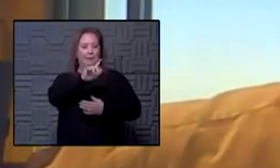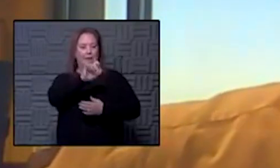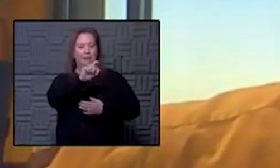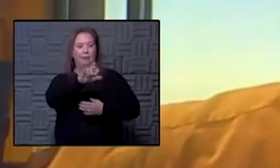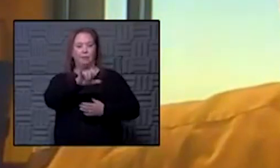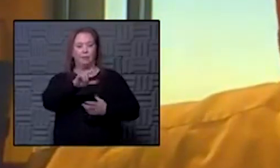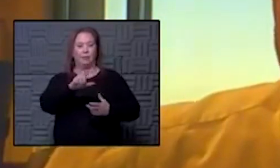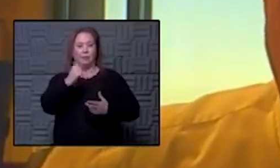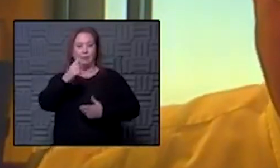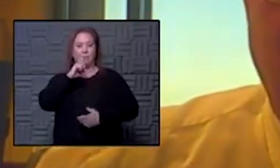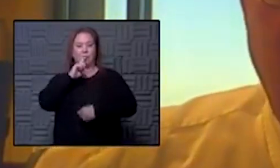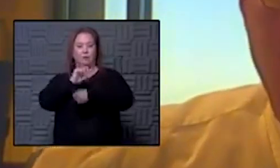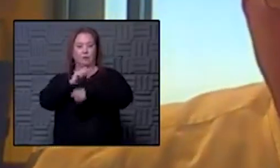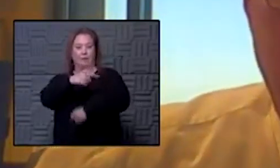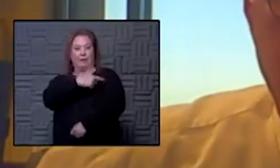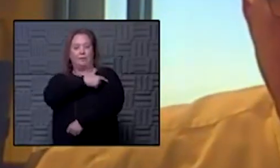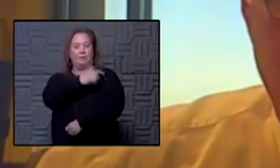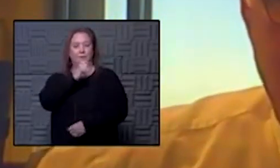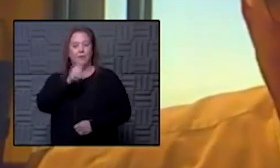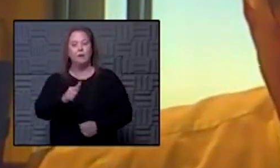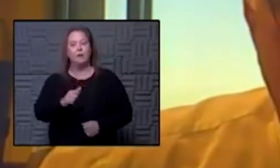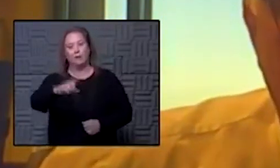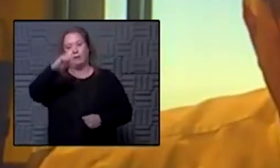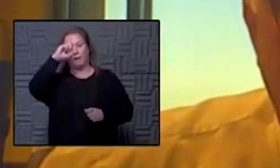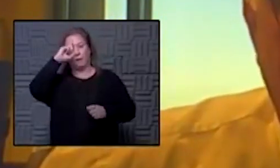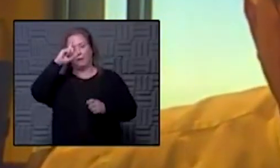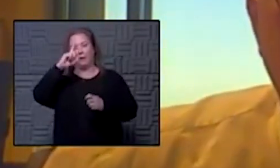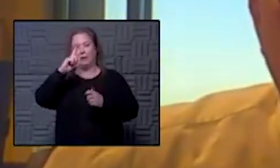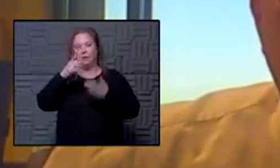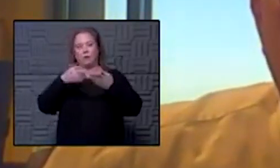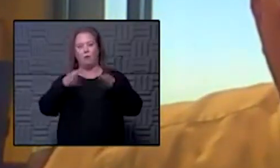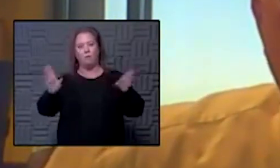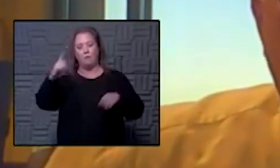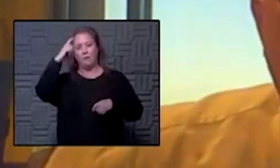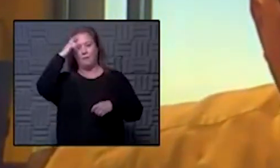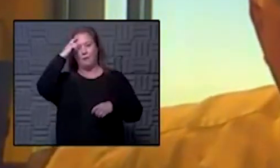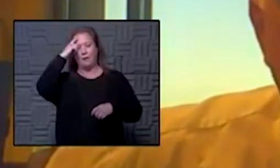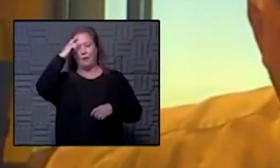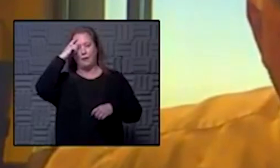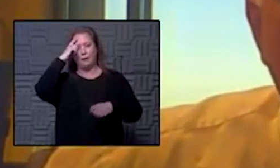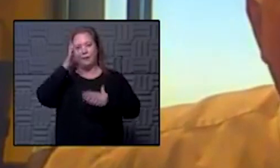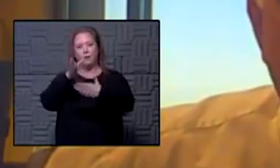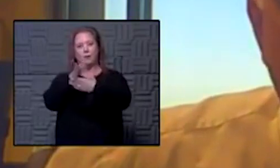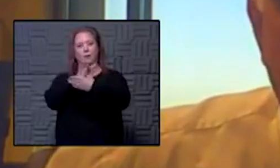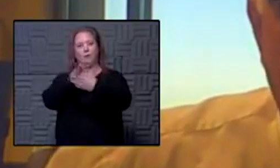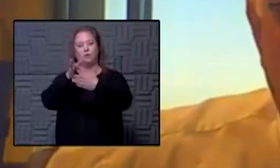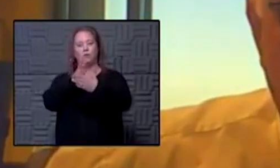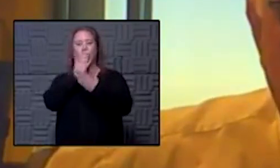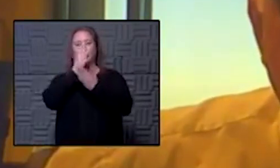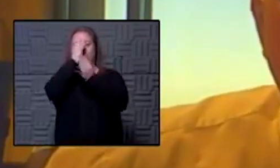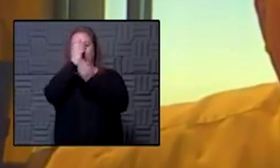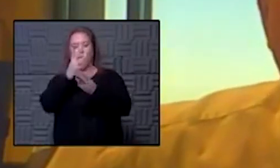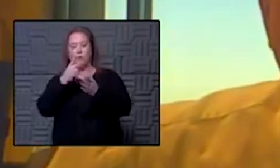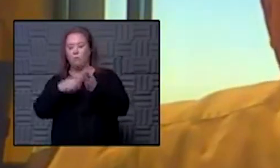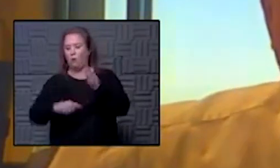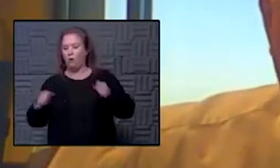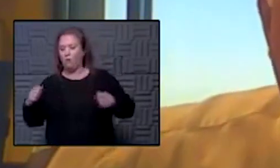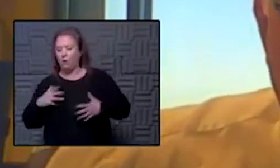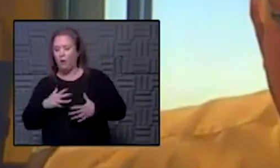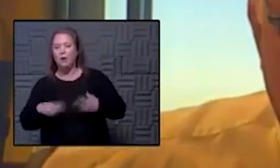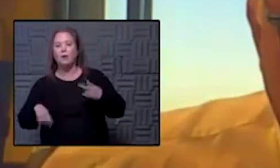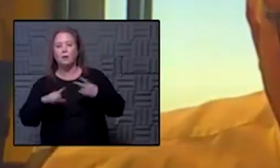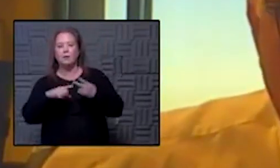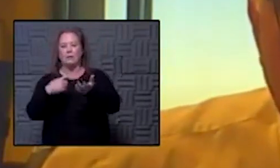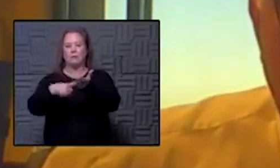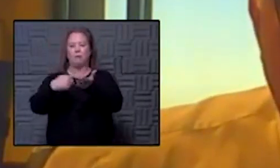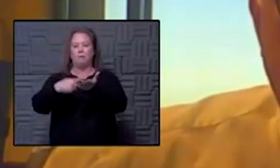whether somebody gets vaccinated or not but i think it's keeping an open mind and sharing good information what are you afraid of let's